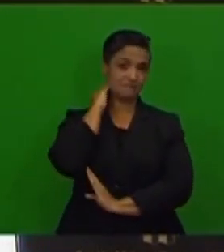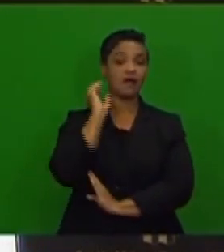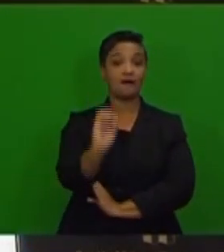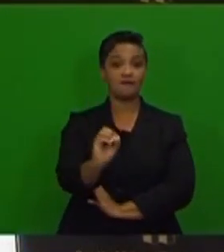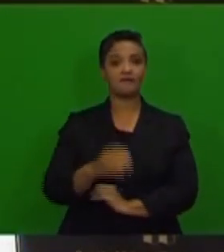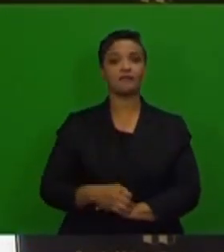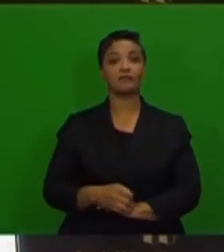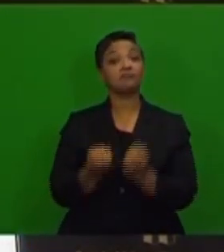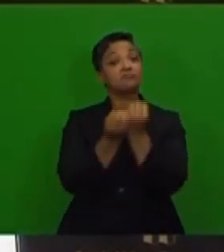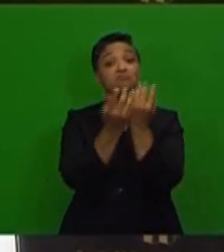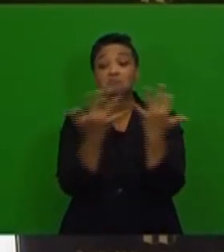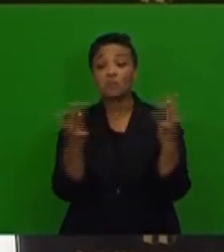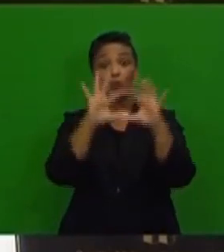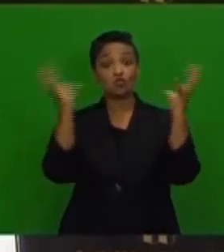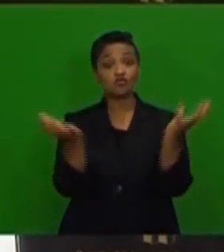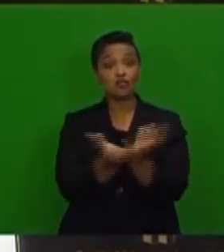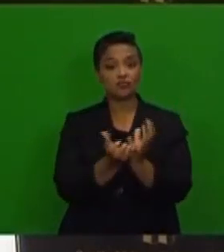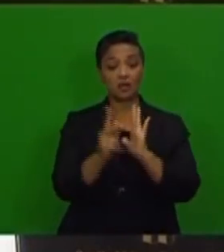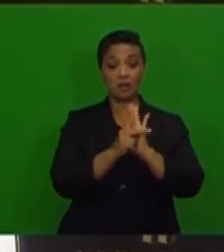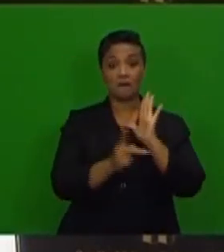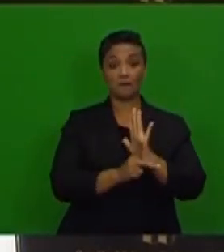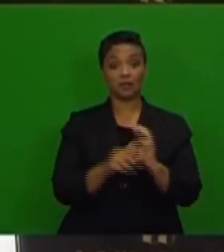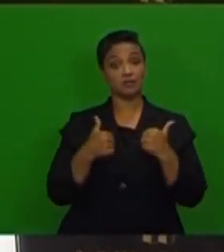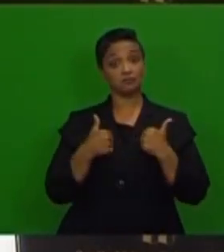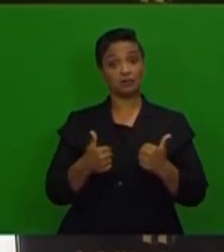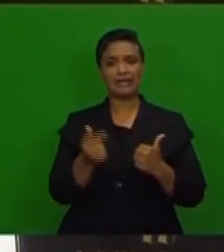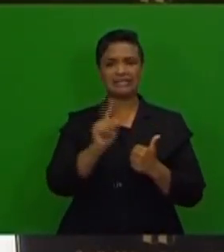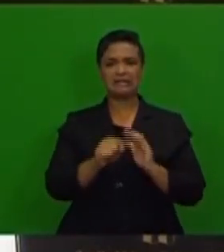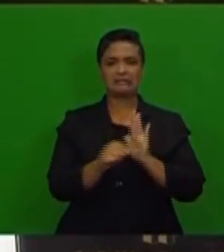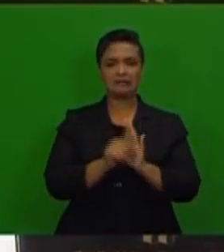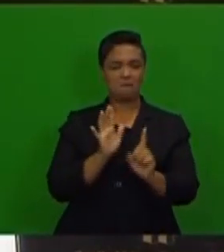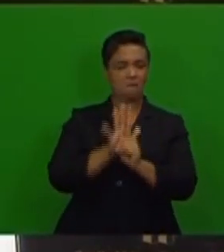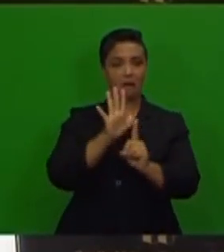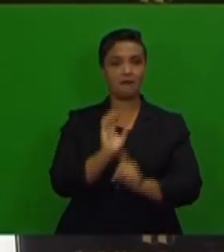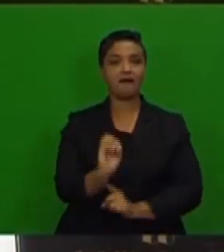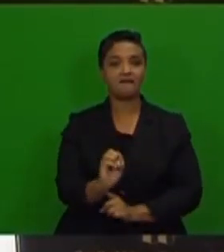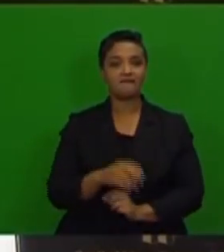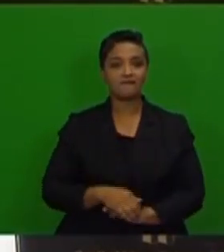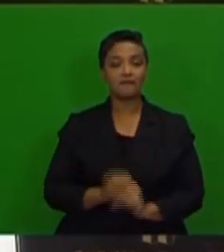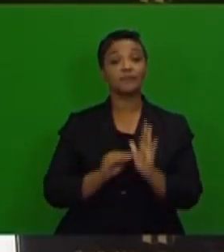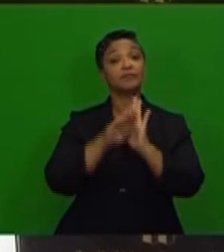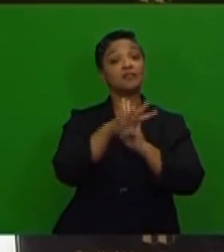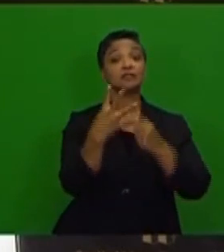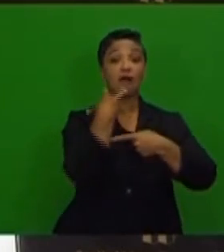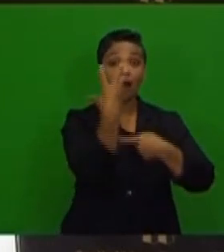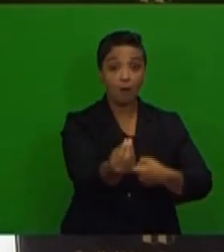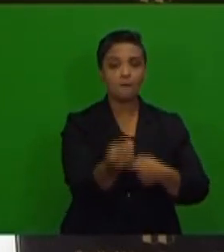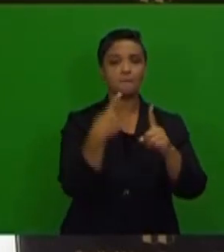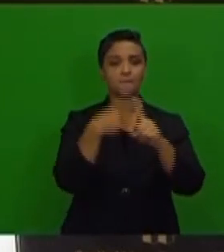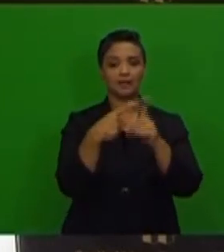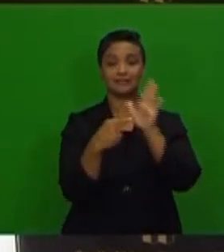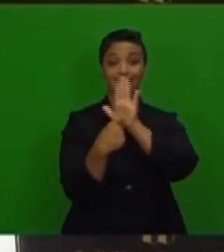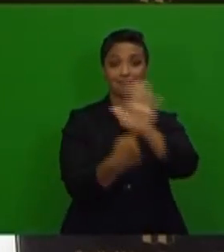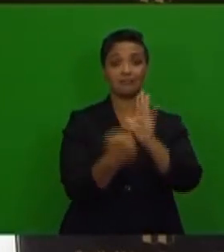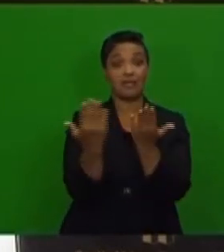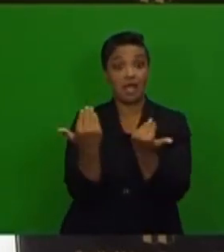countries, there is limited policy space to respond to shocks. Inflation outcomes and inflation expectations in